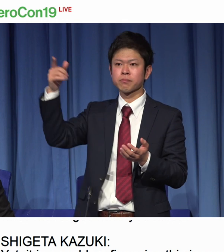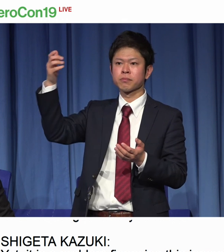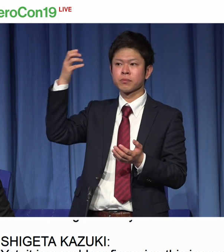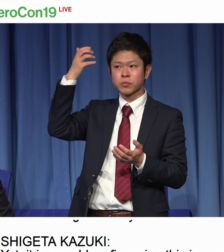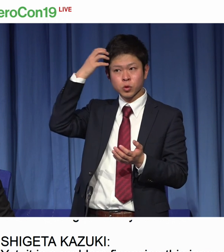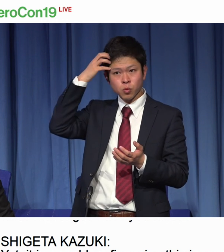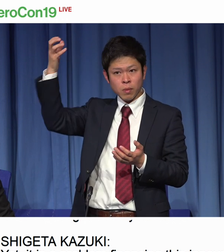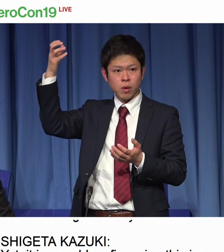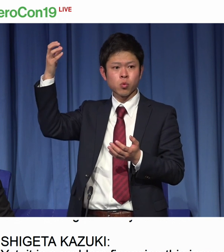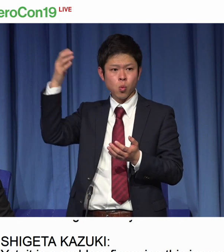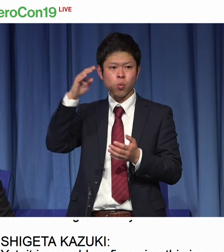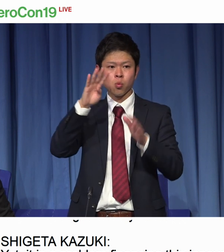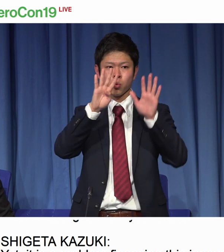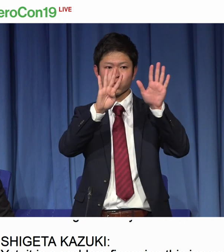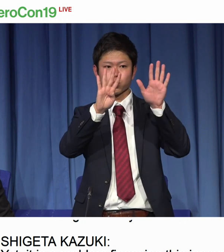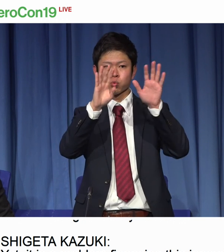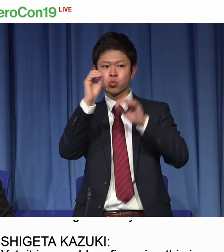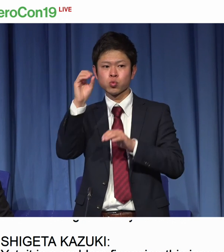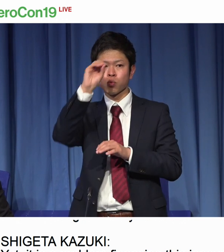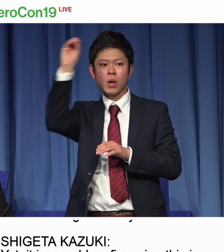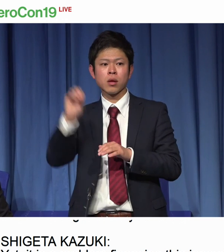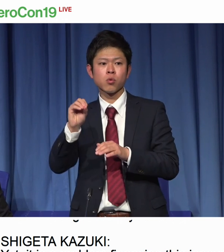If people want to buy the device,